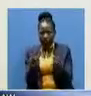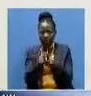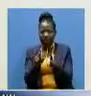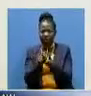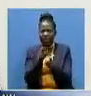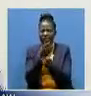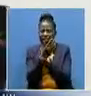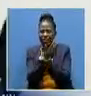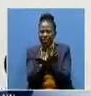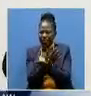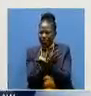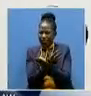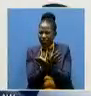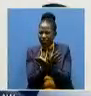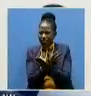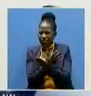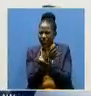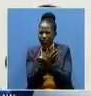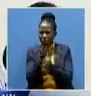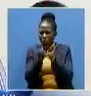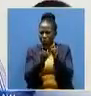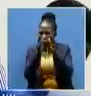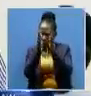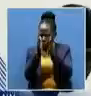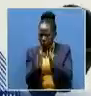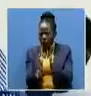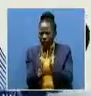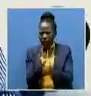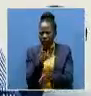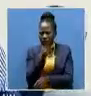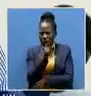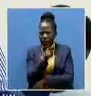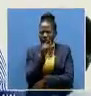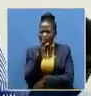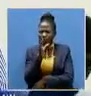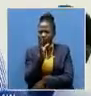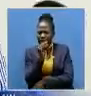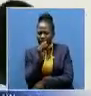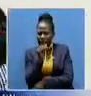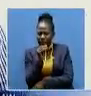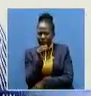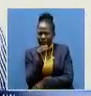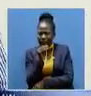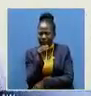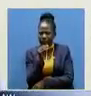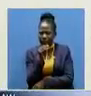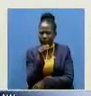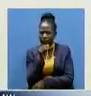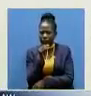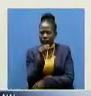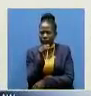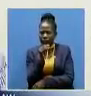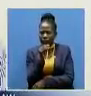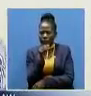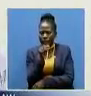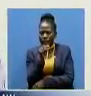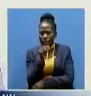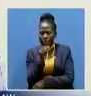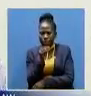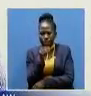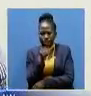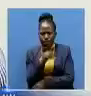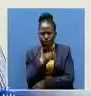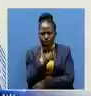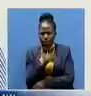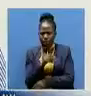Counseling Association Kriska Executive Director Godfrey Malembeka says detention of suspects devoid of speed trial is an affluent human